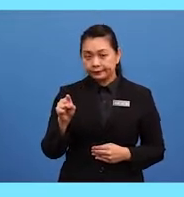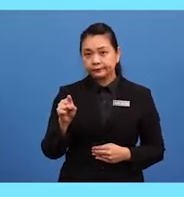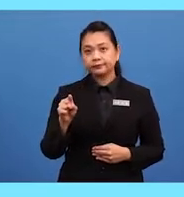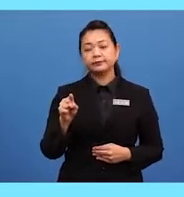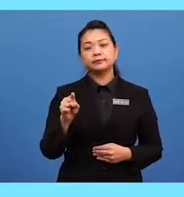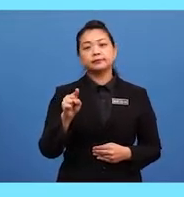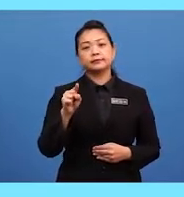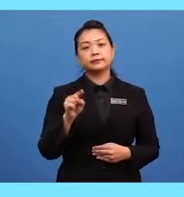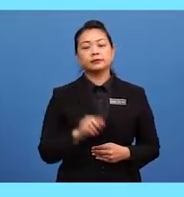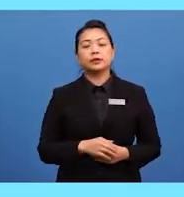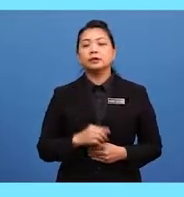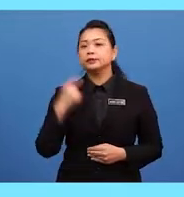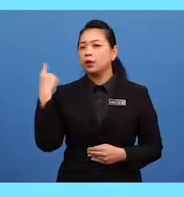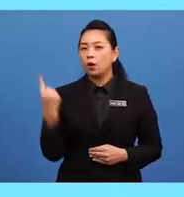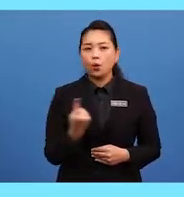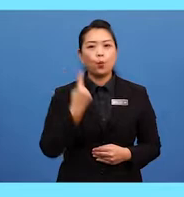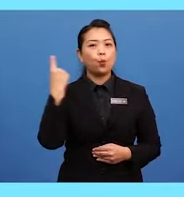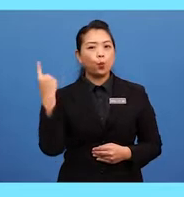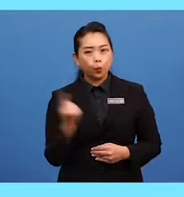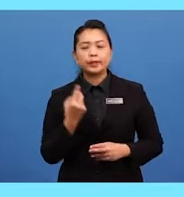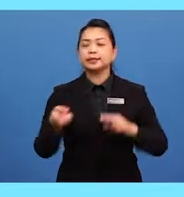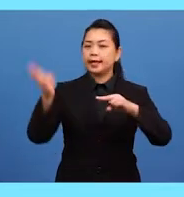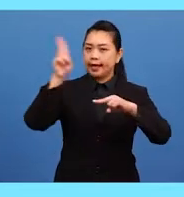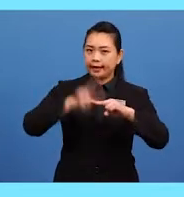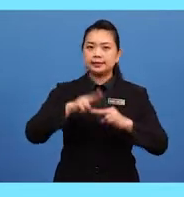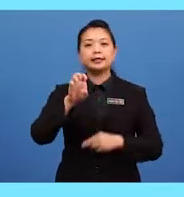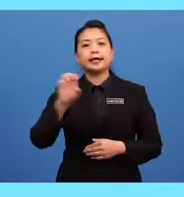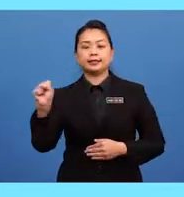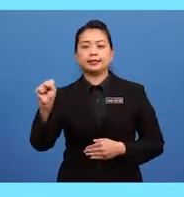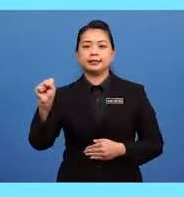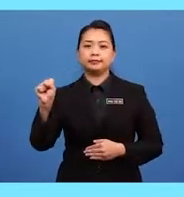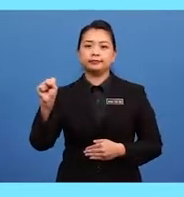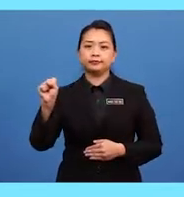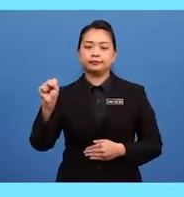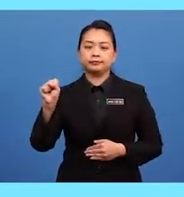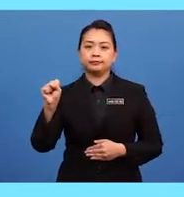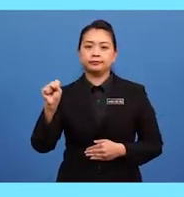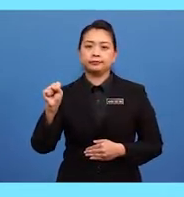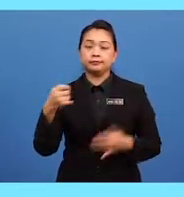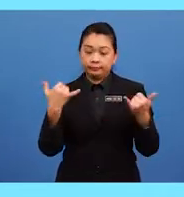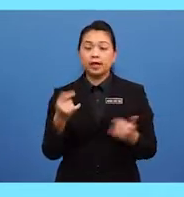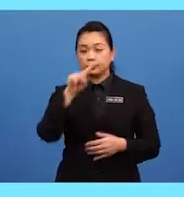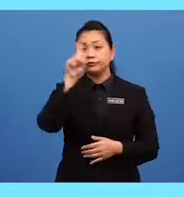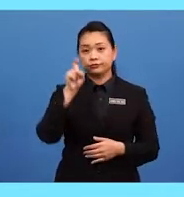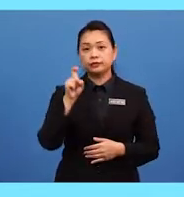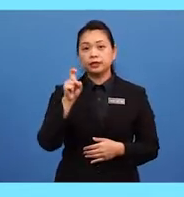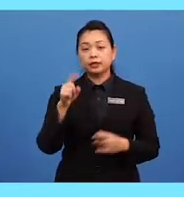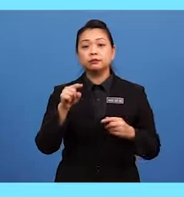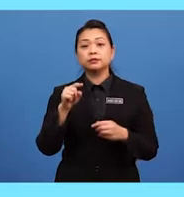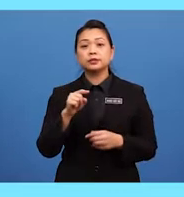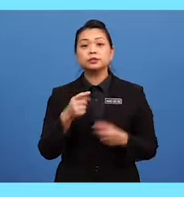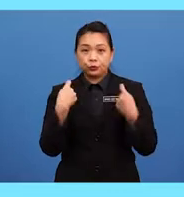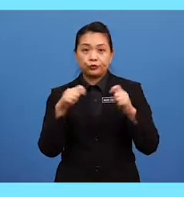and Z, we should always add ES after it. Why don't you try this quick exercise?